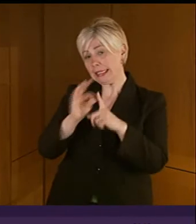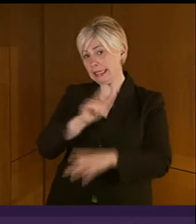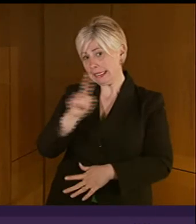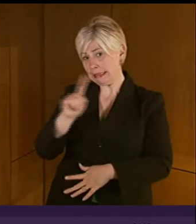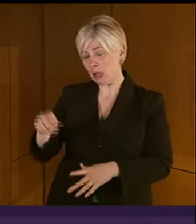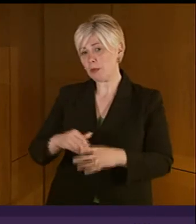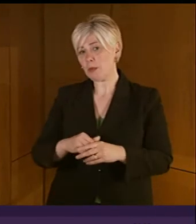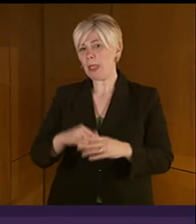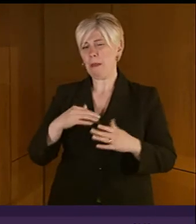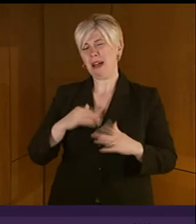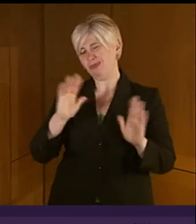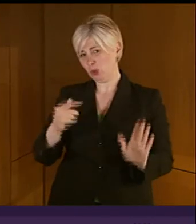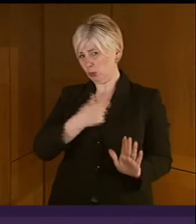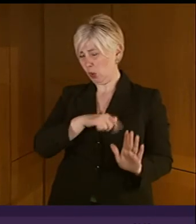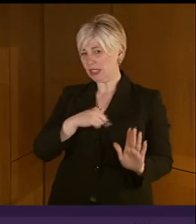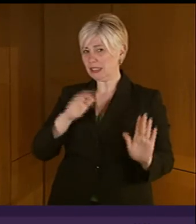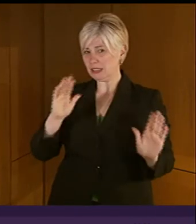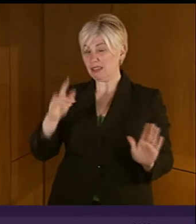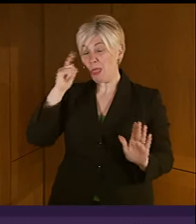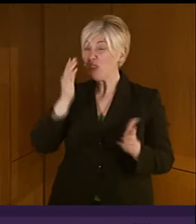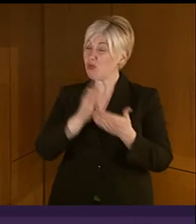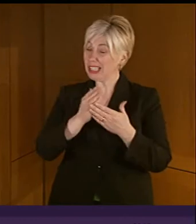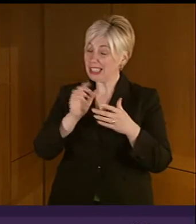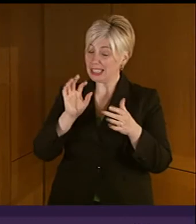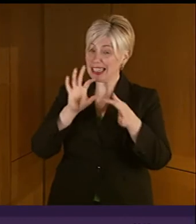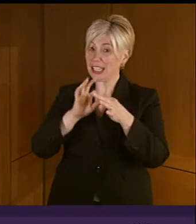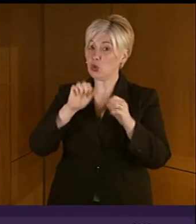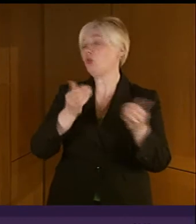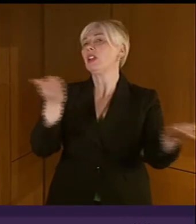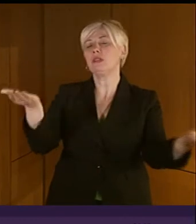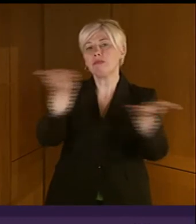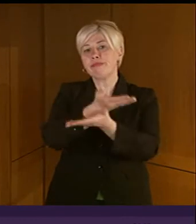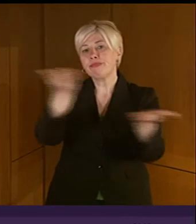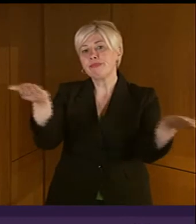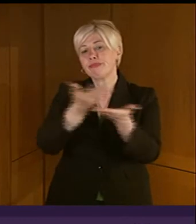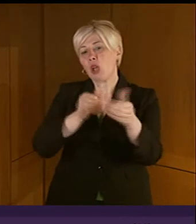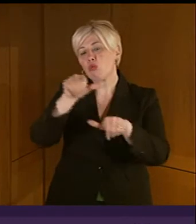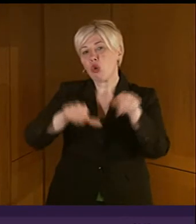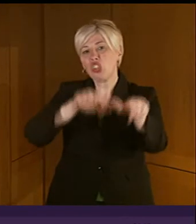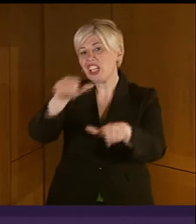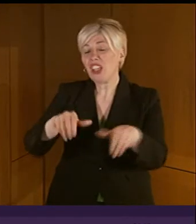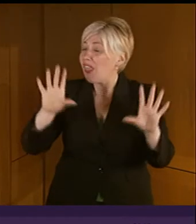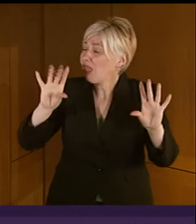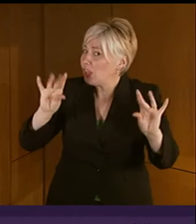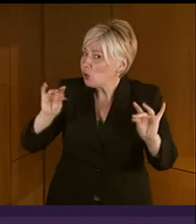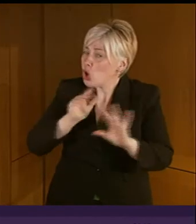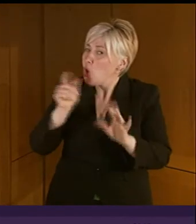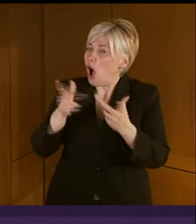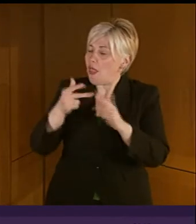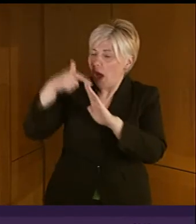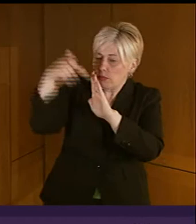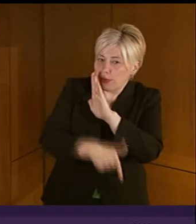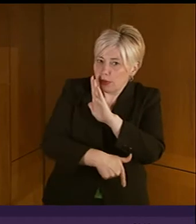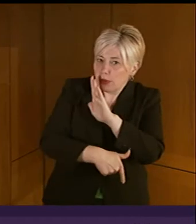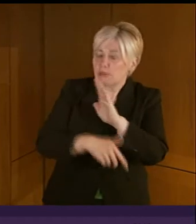suspect this is more to do with negotiating process than any other technical matter. But do I think